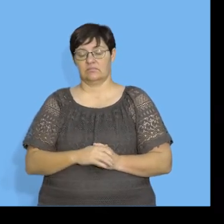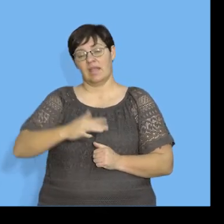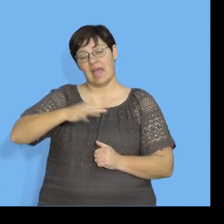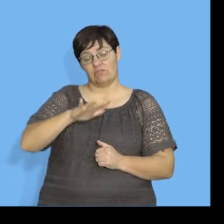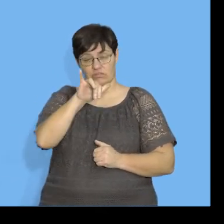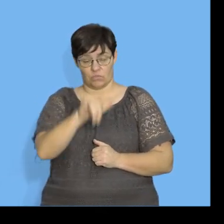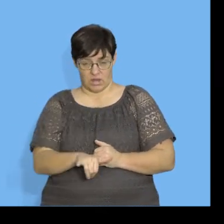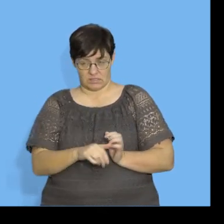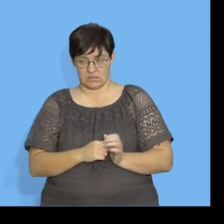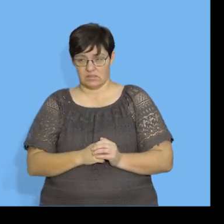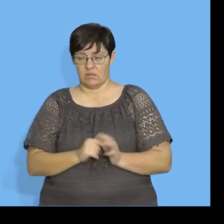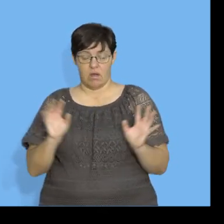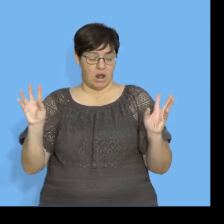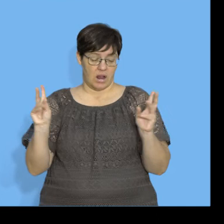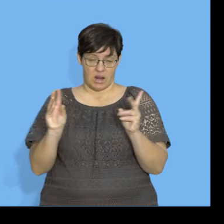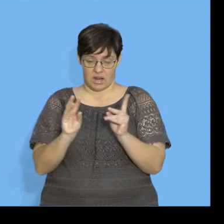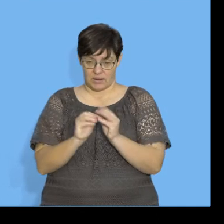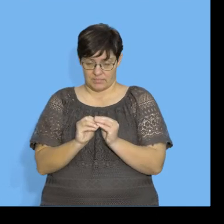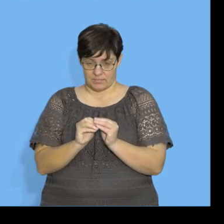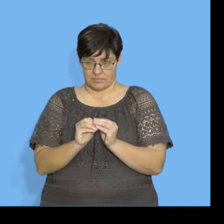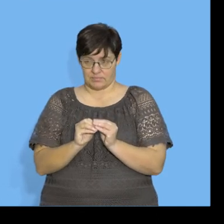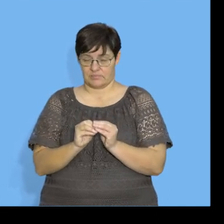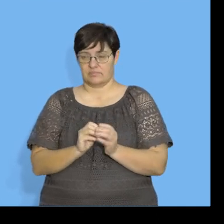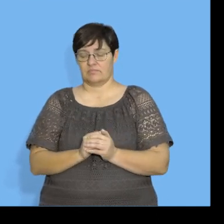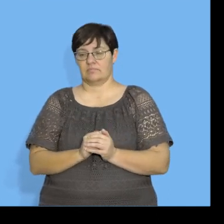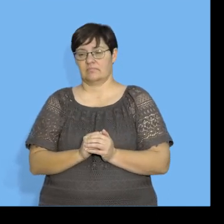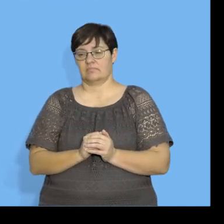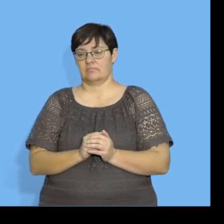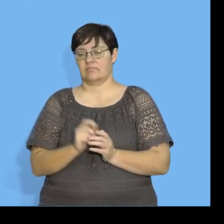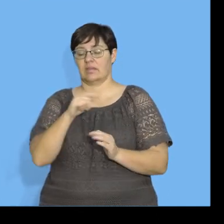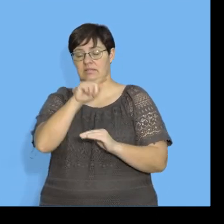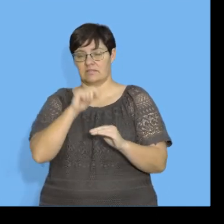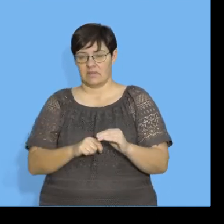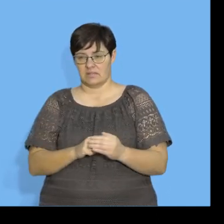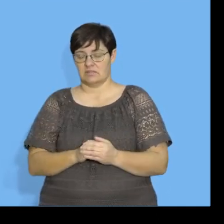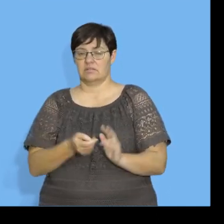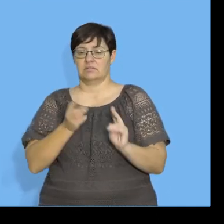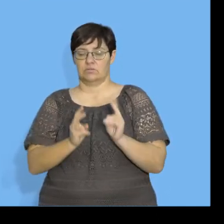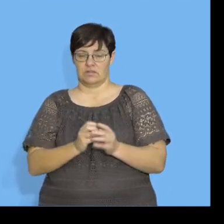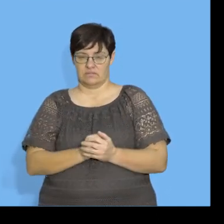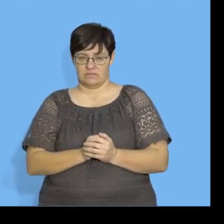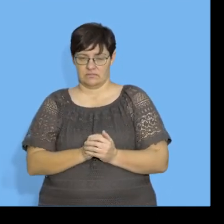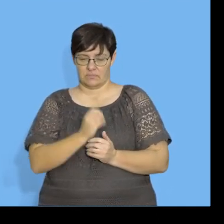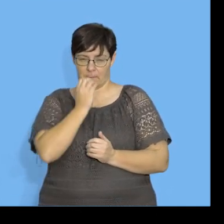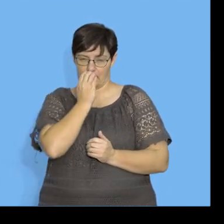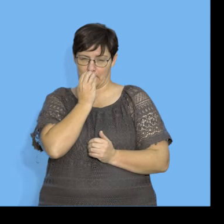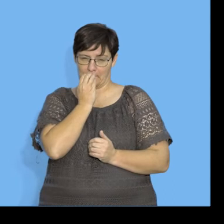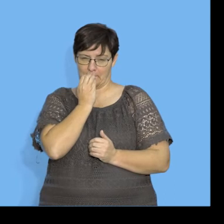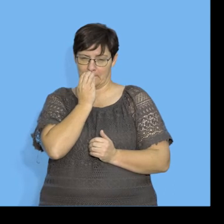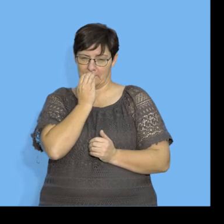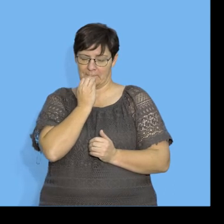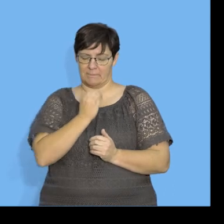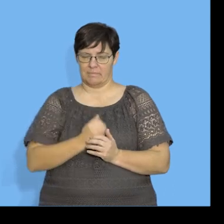And the average for y, we add everything all the way to there, divided by what? By the